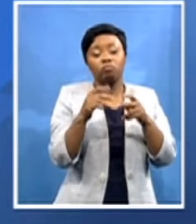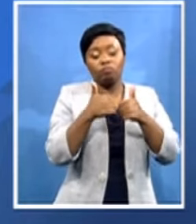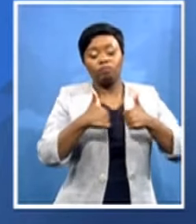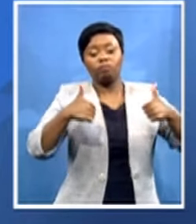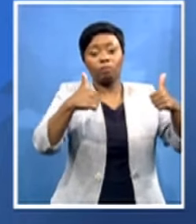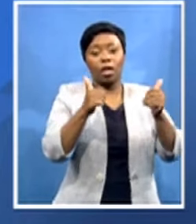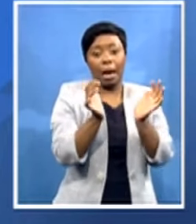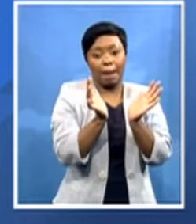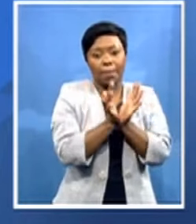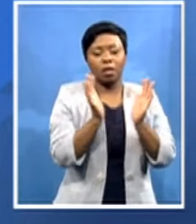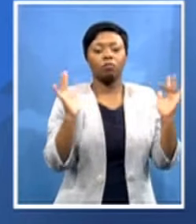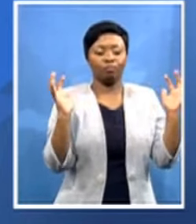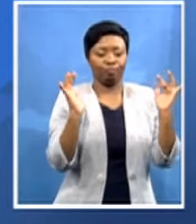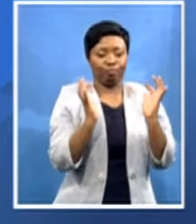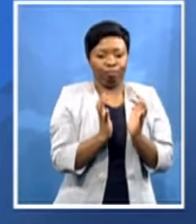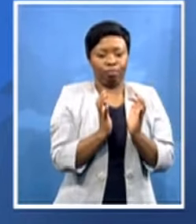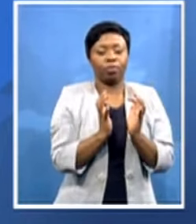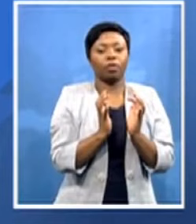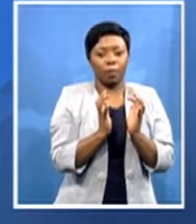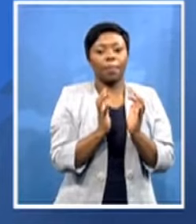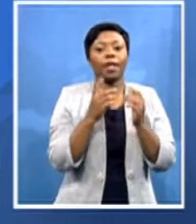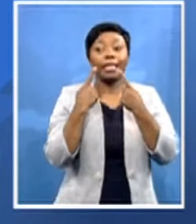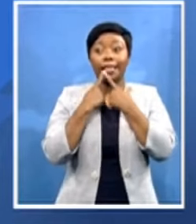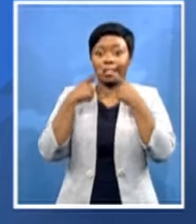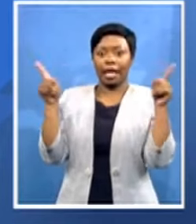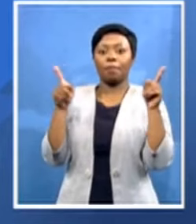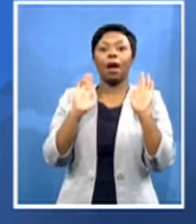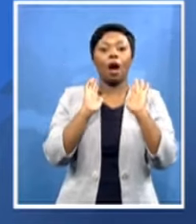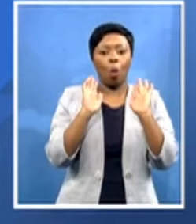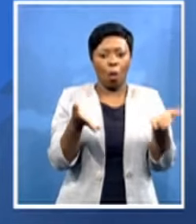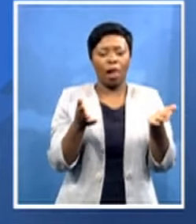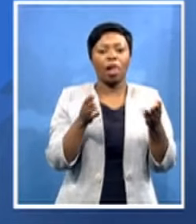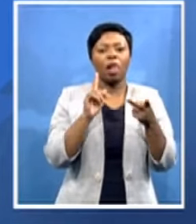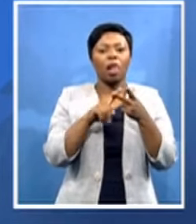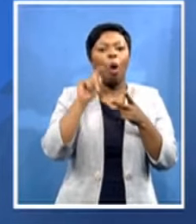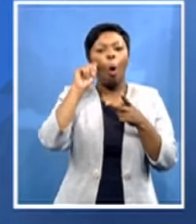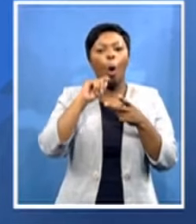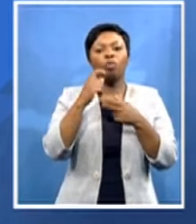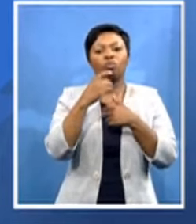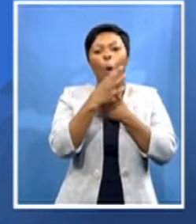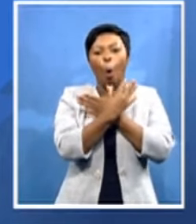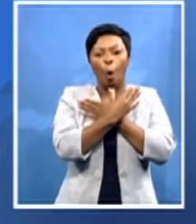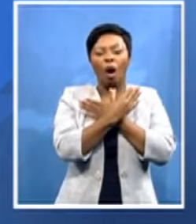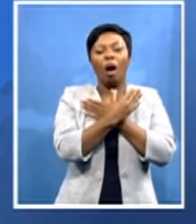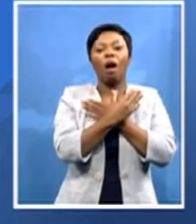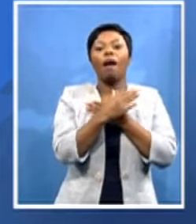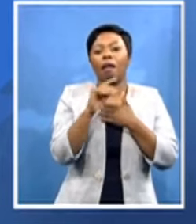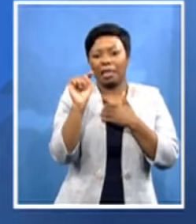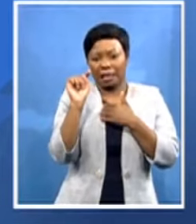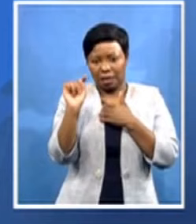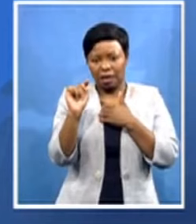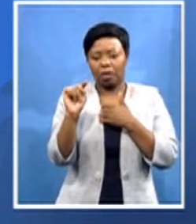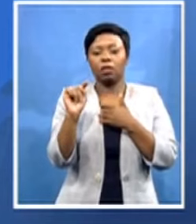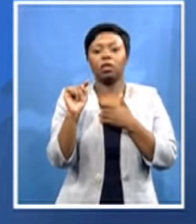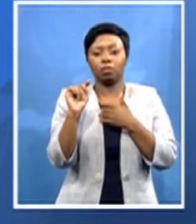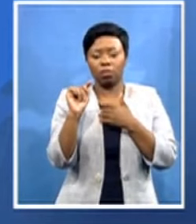issue uh with all the hope that really the we are going to be having a